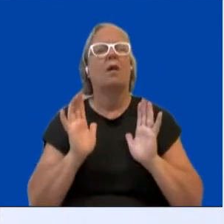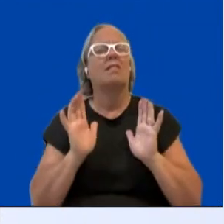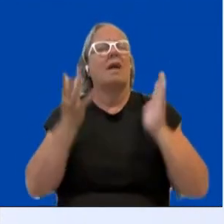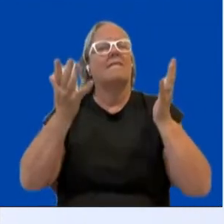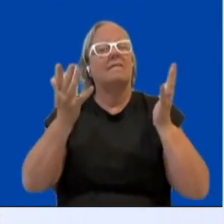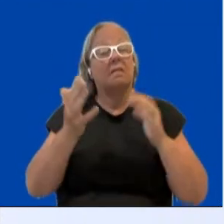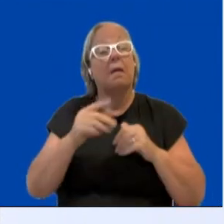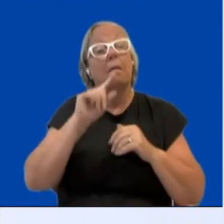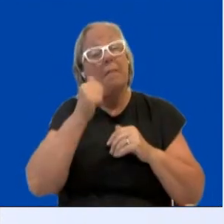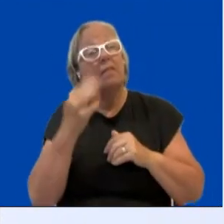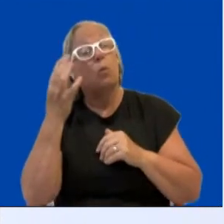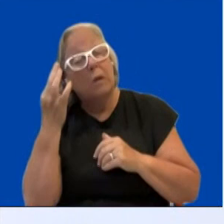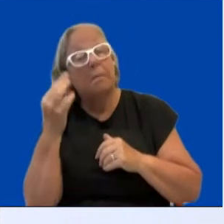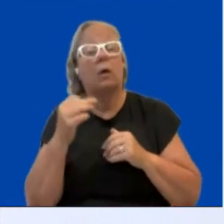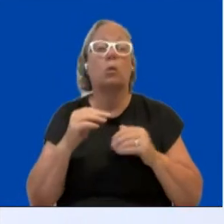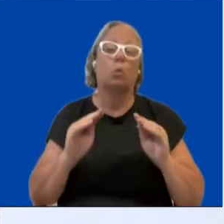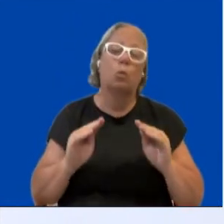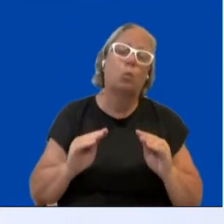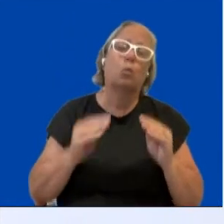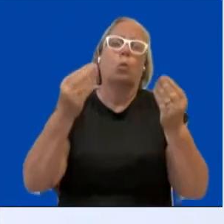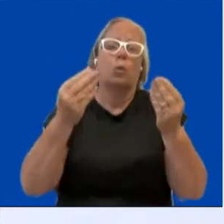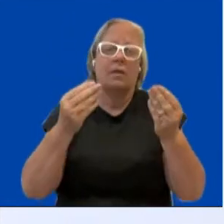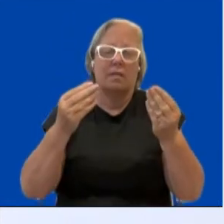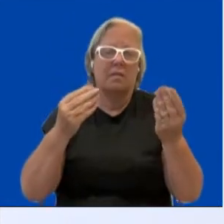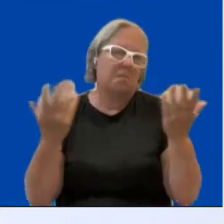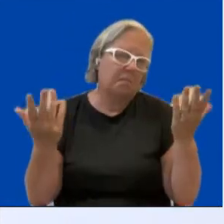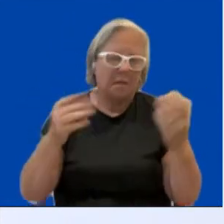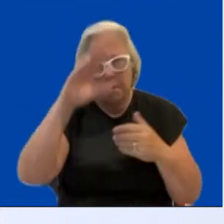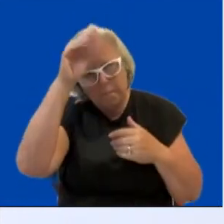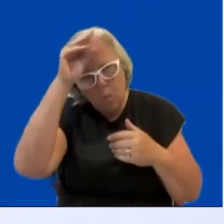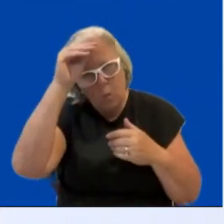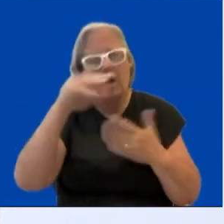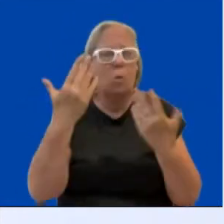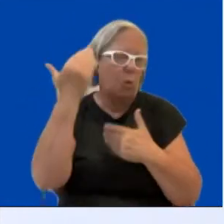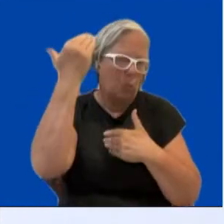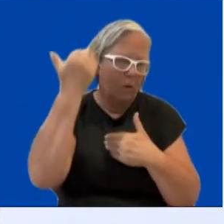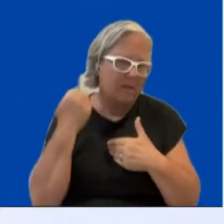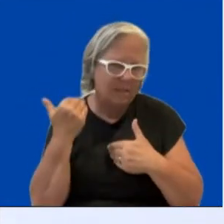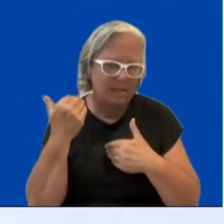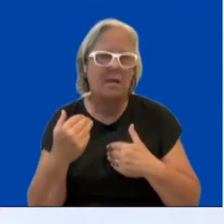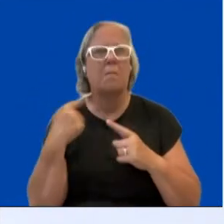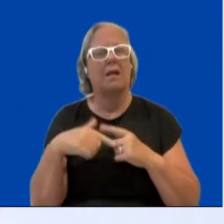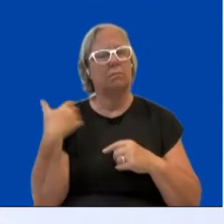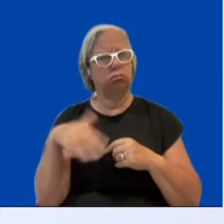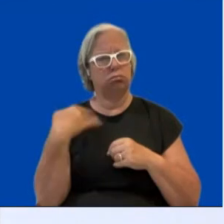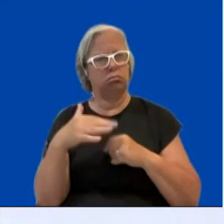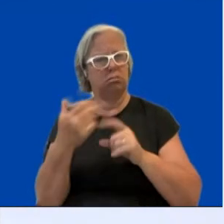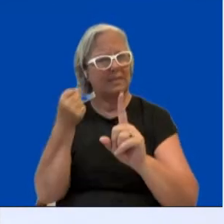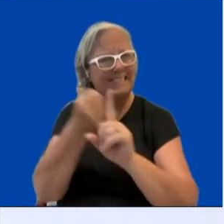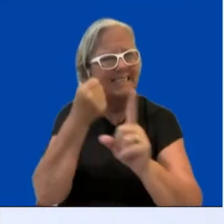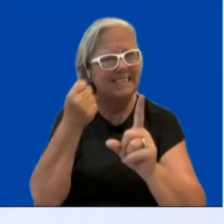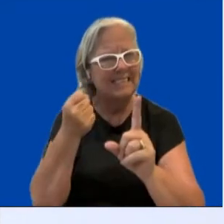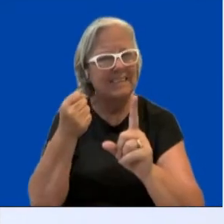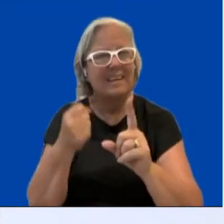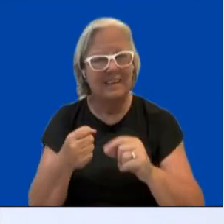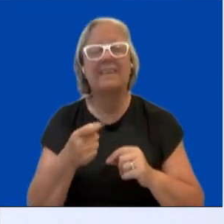girls, and also the effects of climate change on gender equality. Because it's horrible if you think that if you need water you go and get